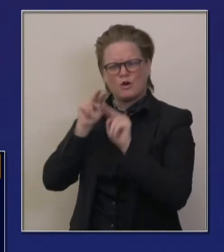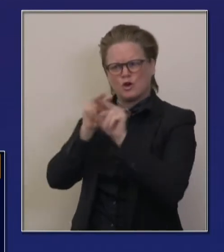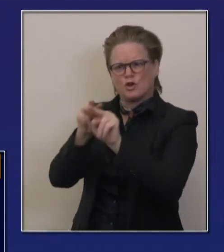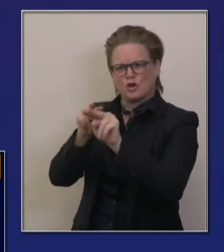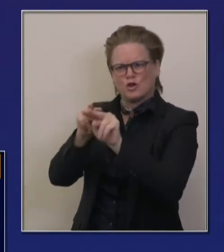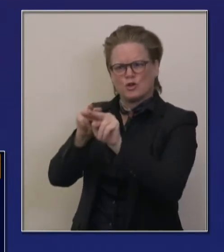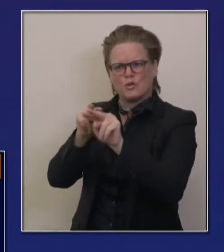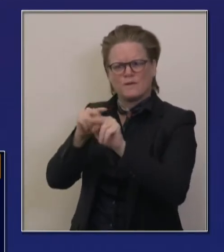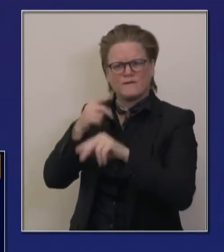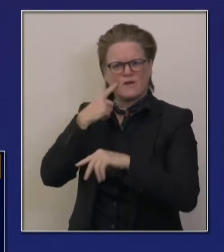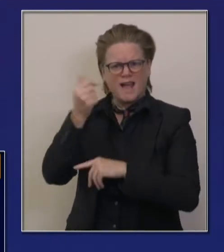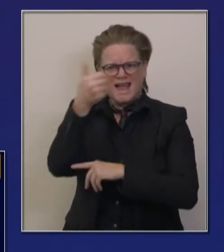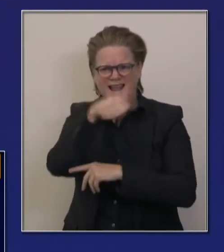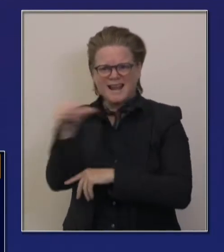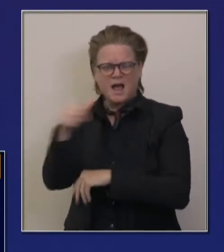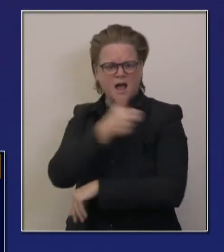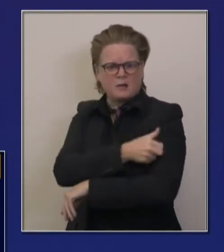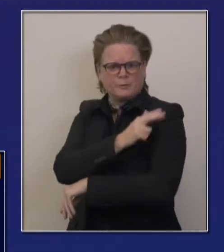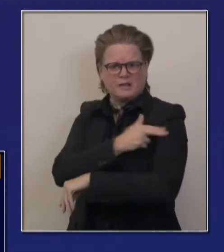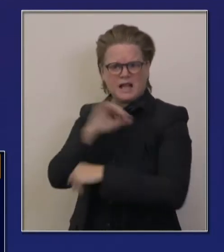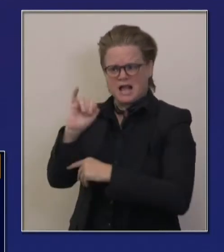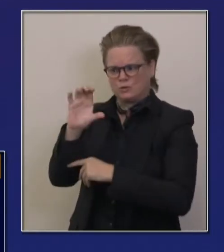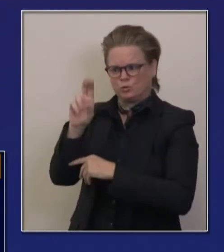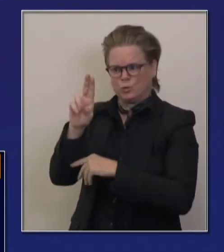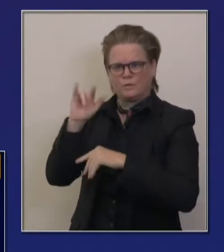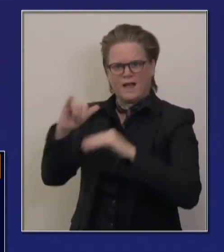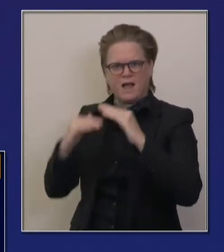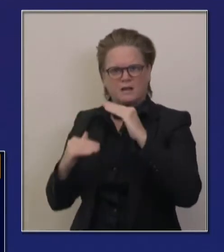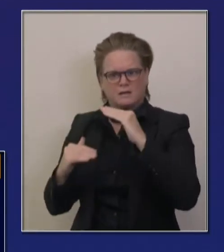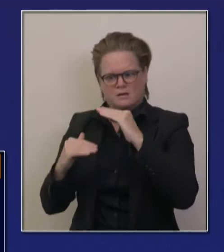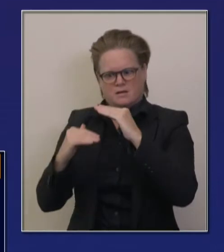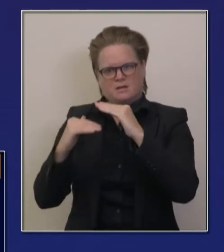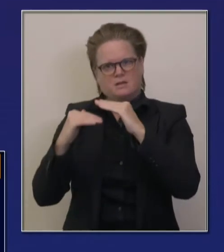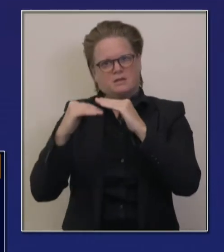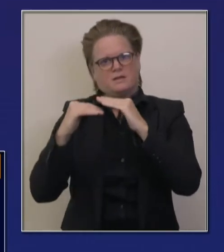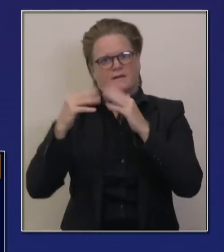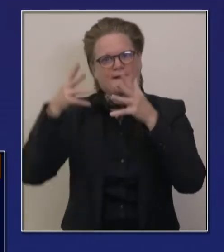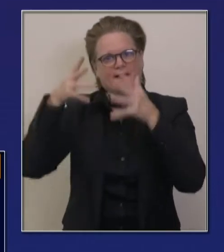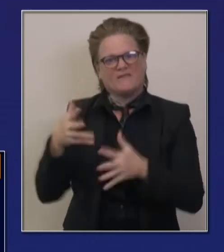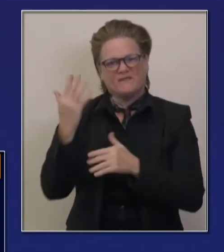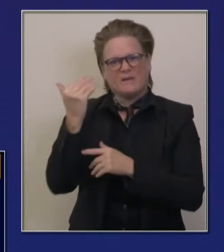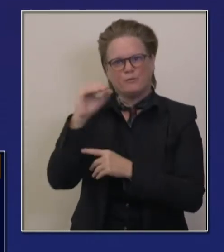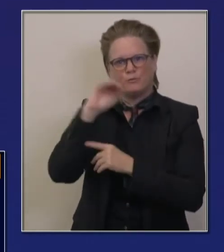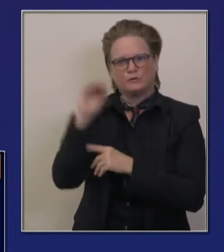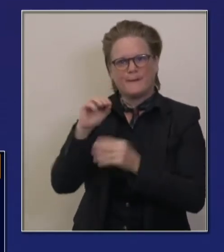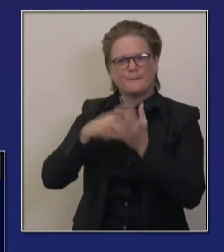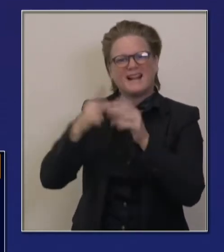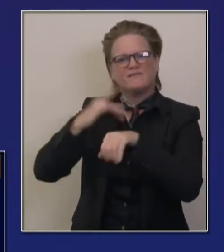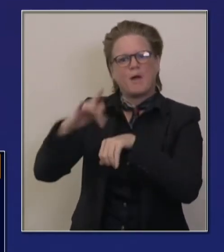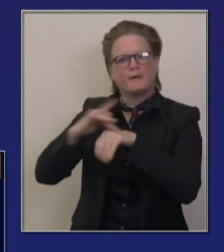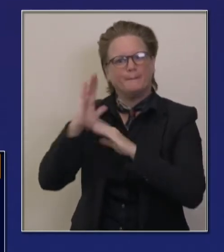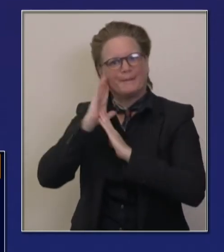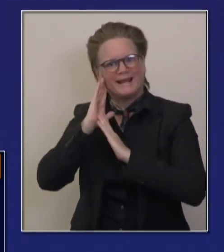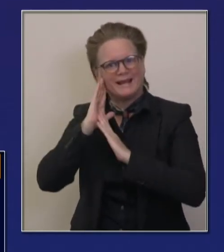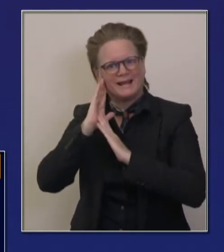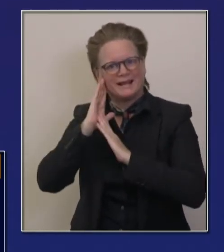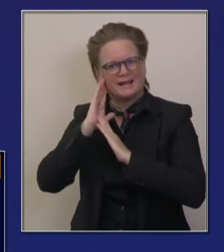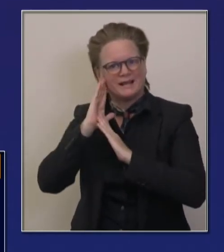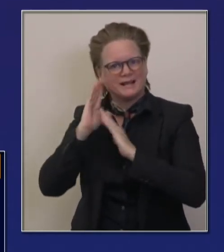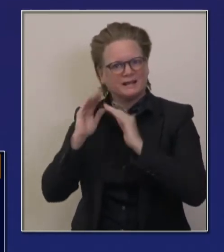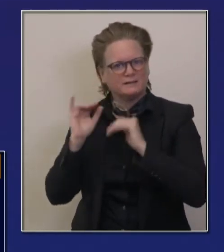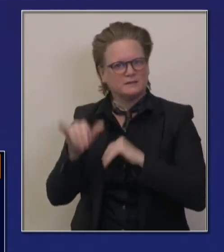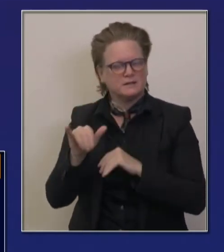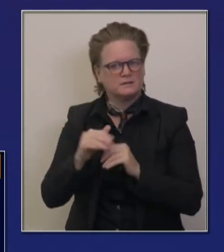of any anxiety related to the why, uh, and substitutes, I hope, uh, with some more